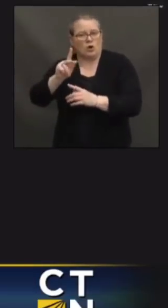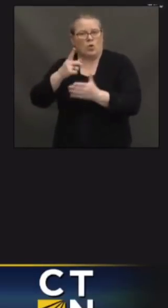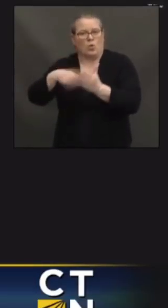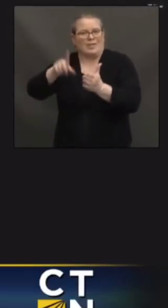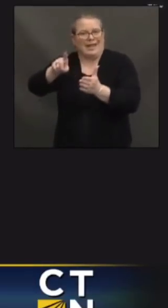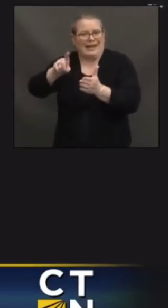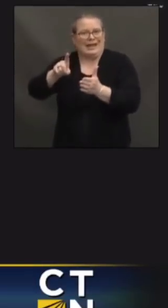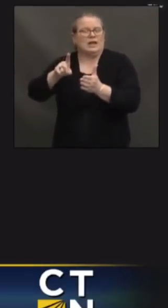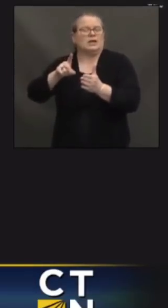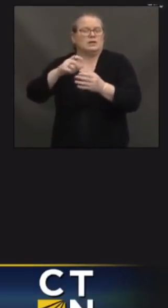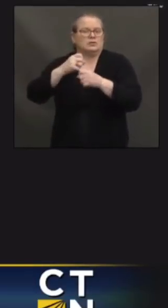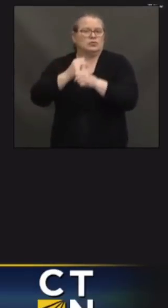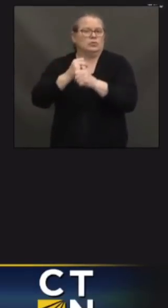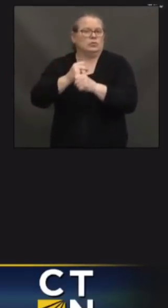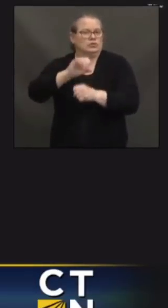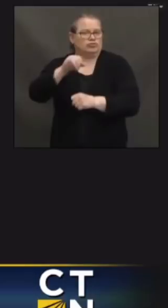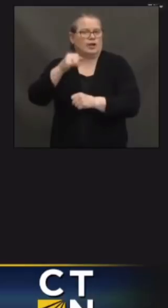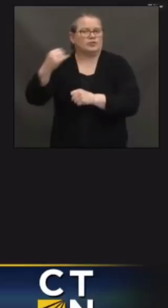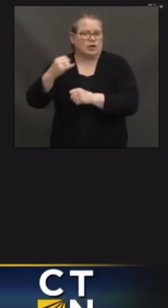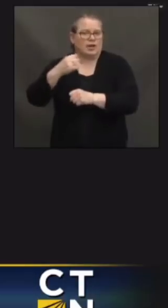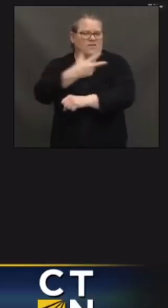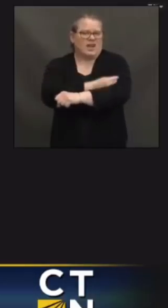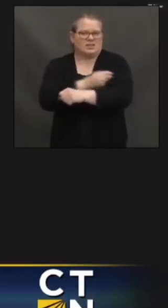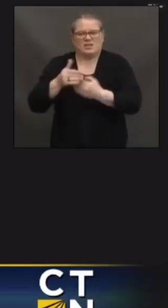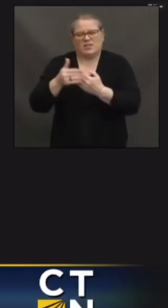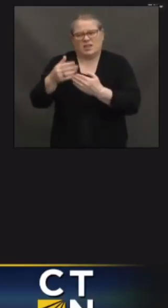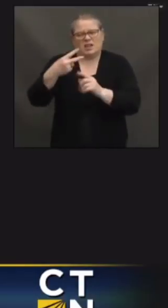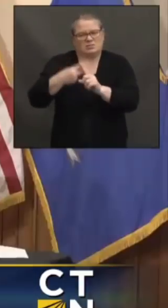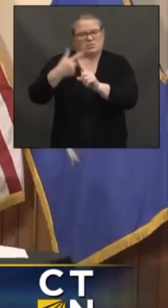producing J&J vaccine within the next couple months.